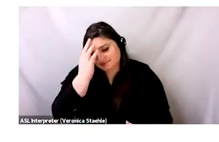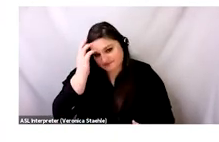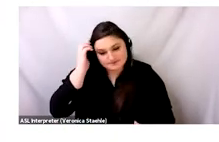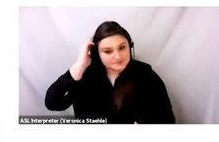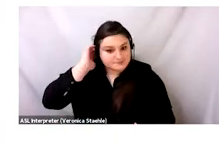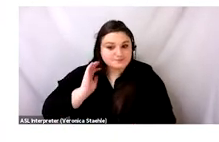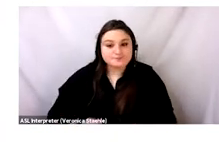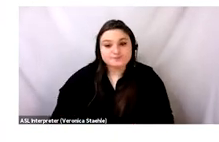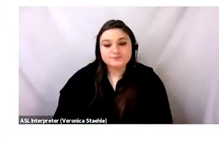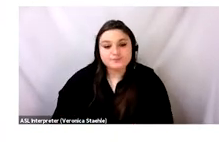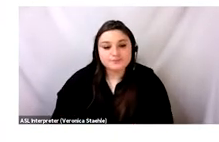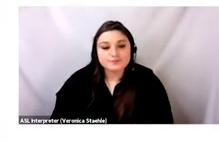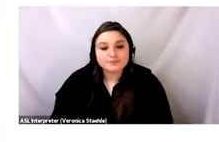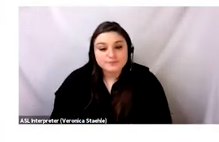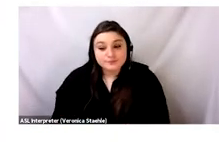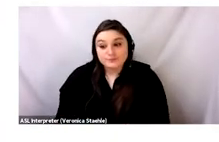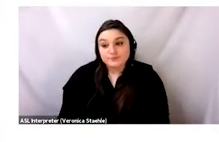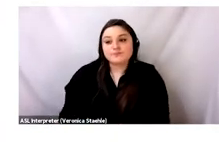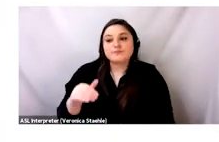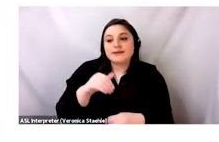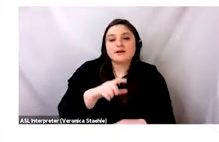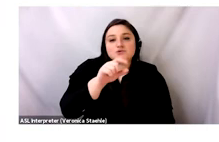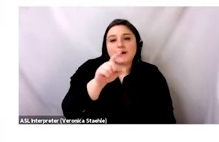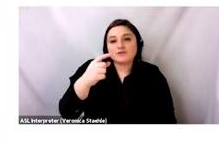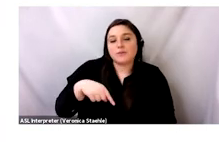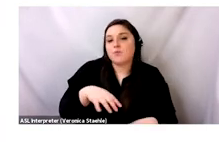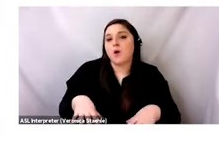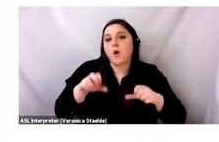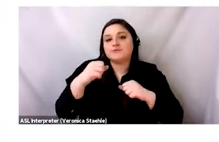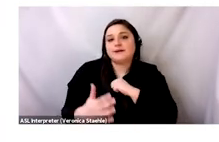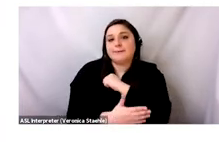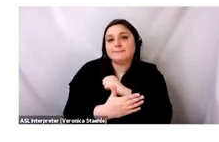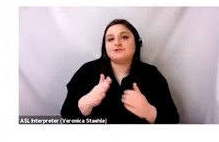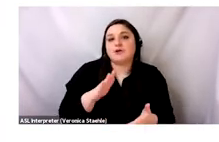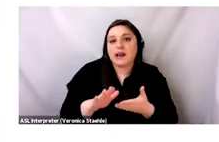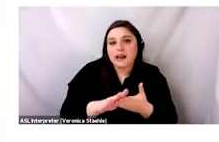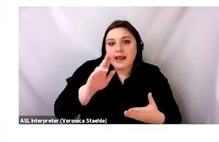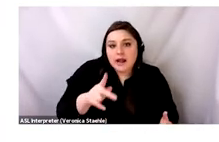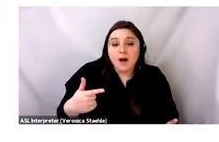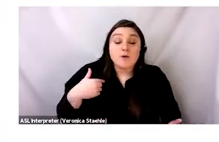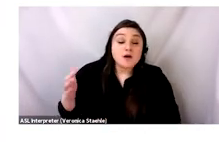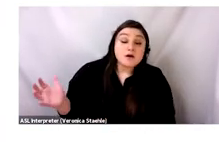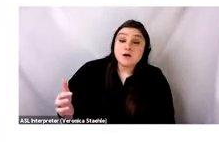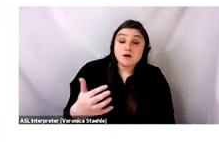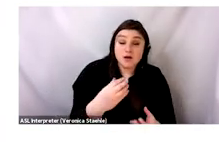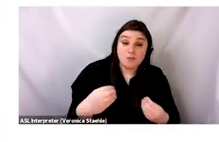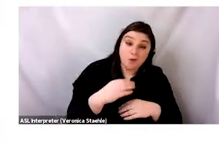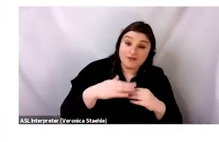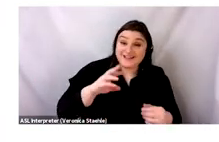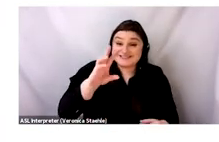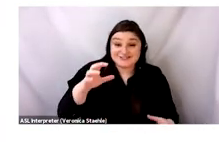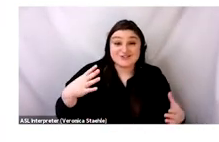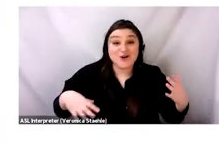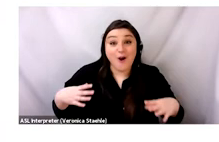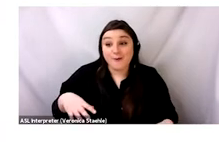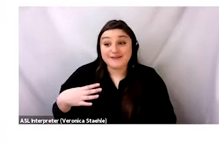about. In January 2020, we conducted a research-based beach cleanup. It took us four hours as a team of 40 people to recover just